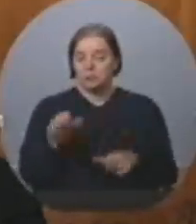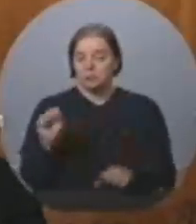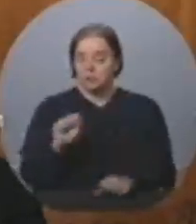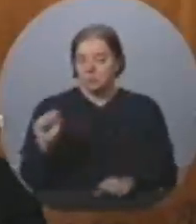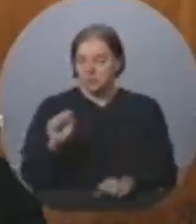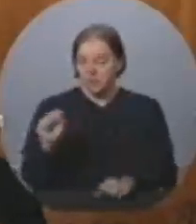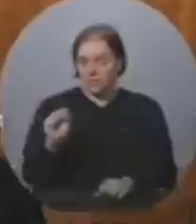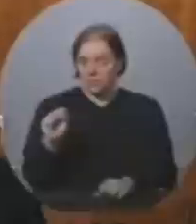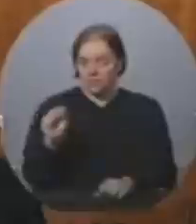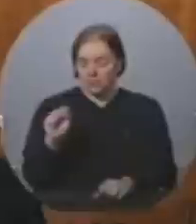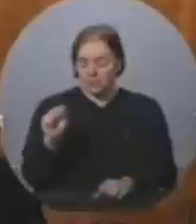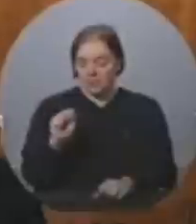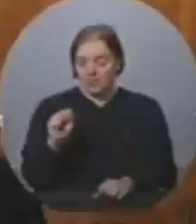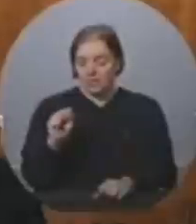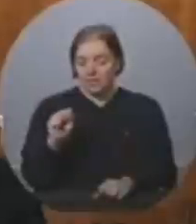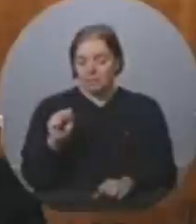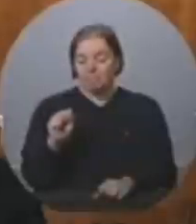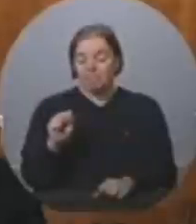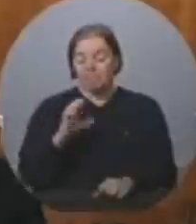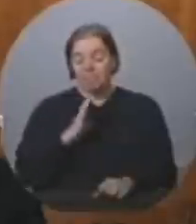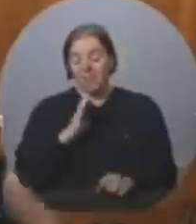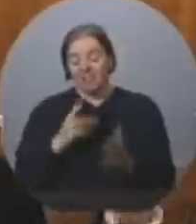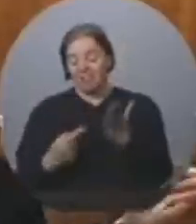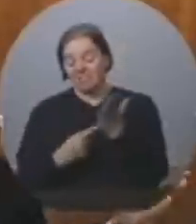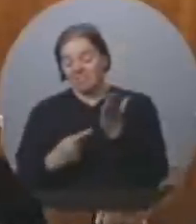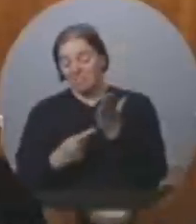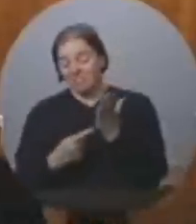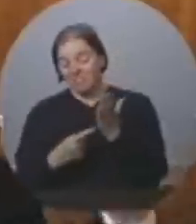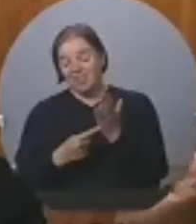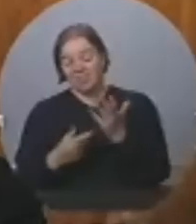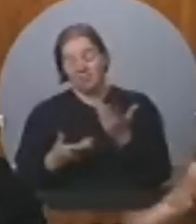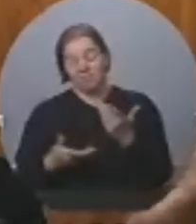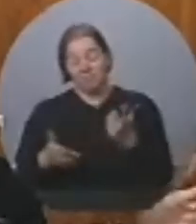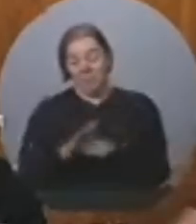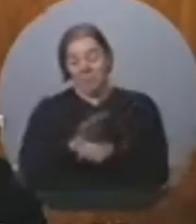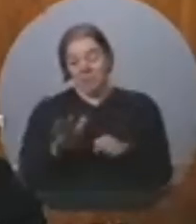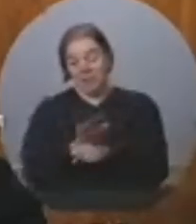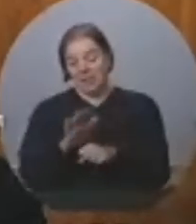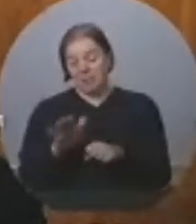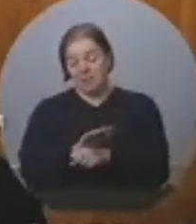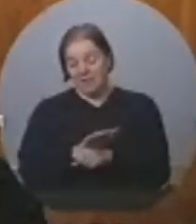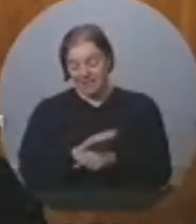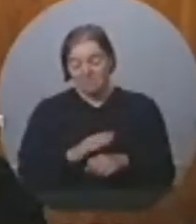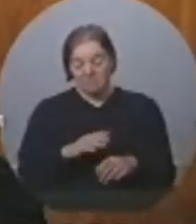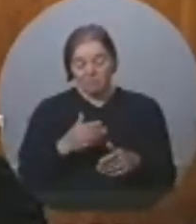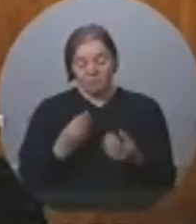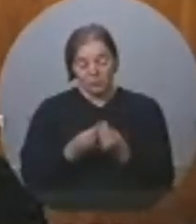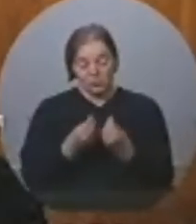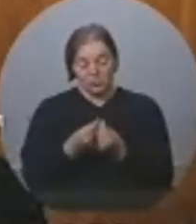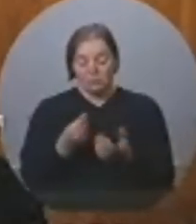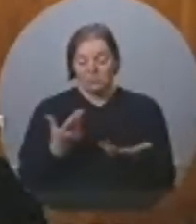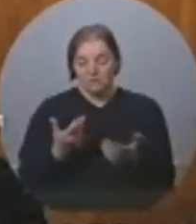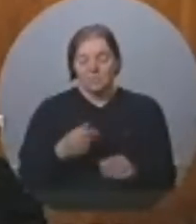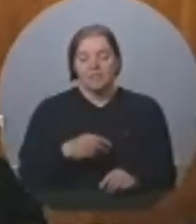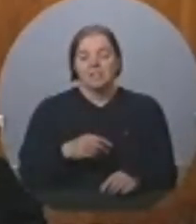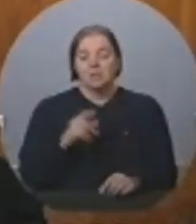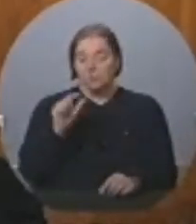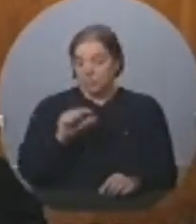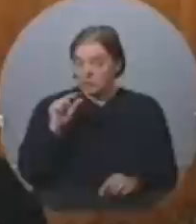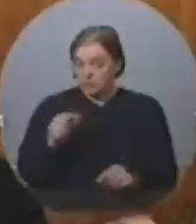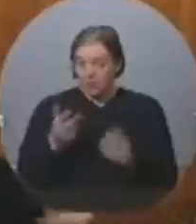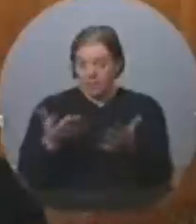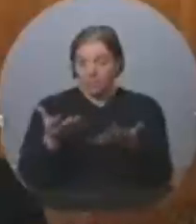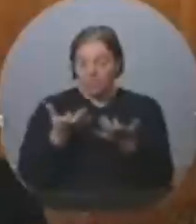at four times the rate of inflation. If they are serious as they say they are about securing Canada's economic future,